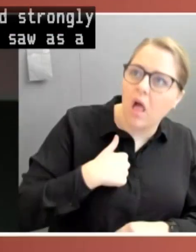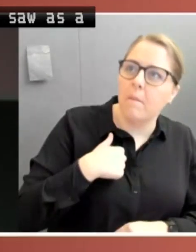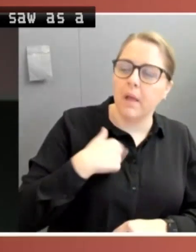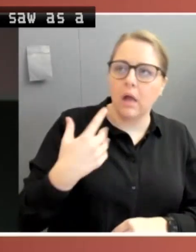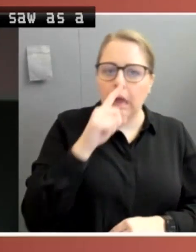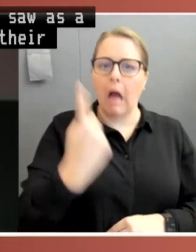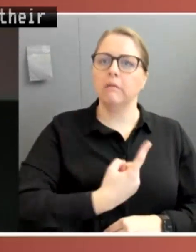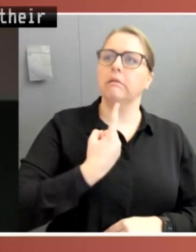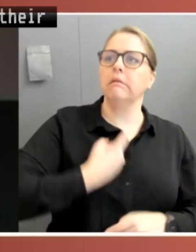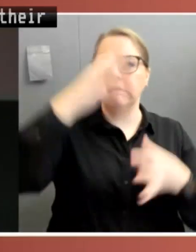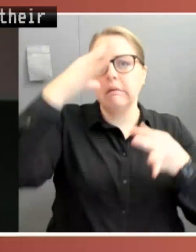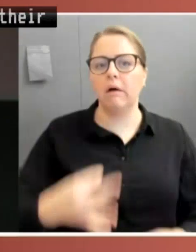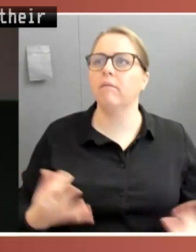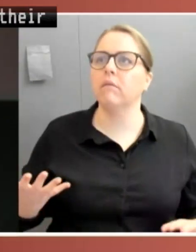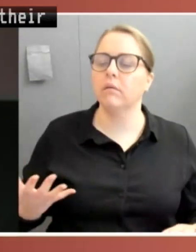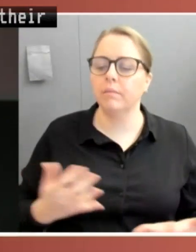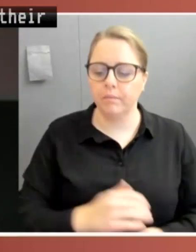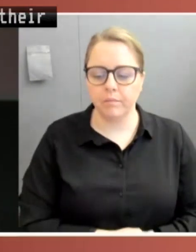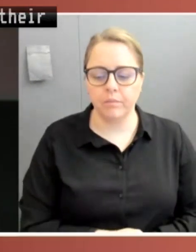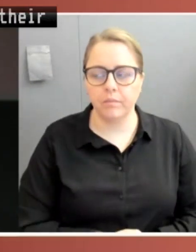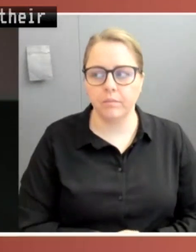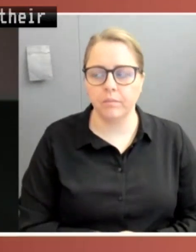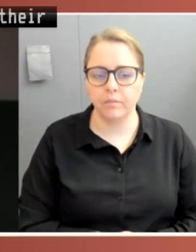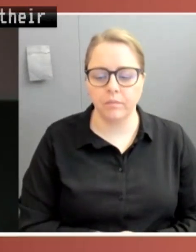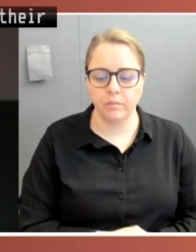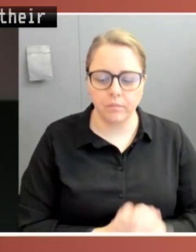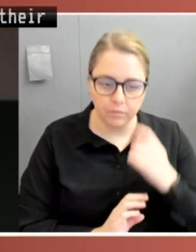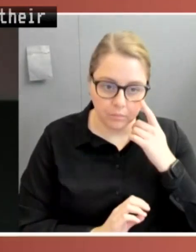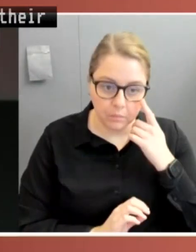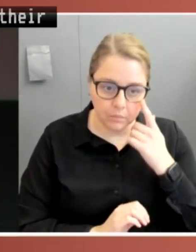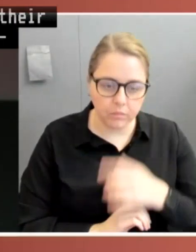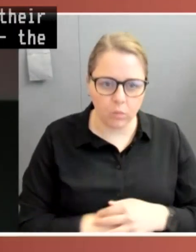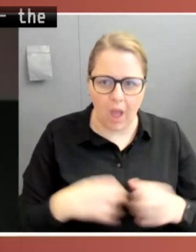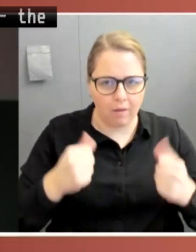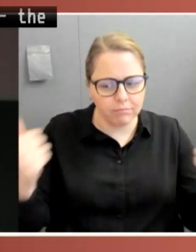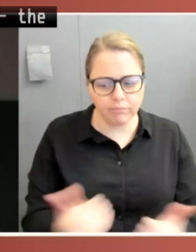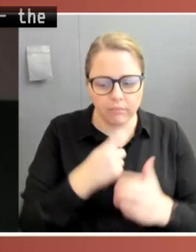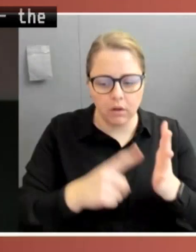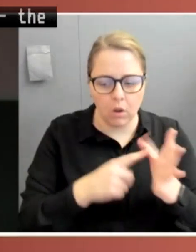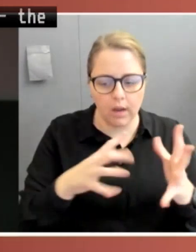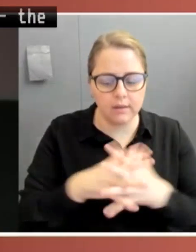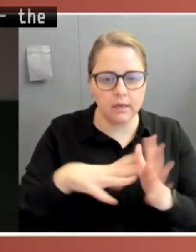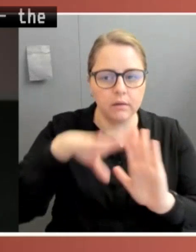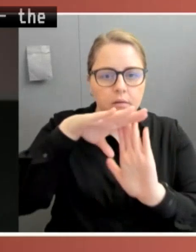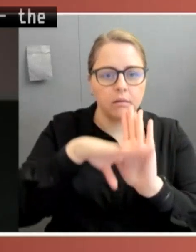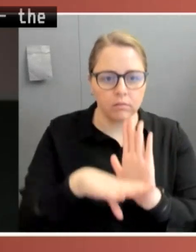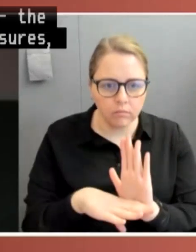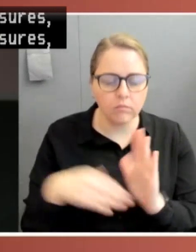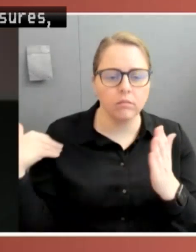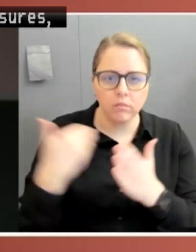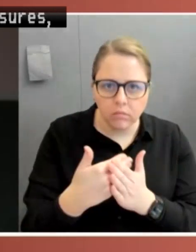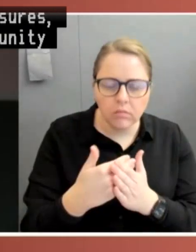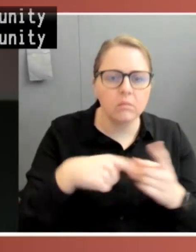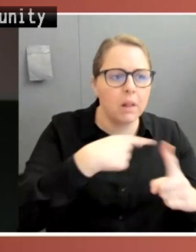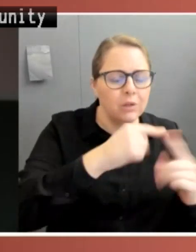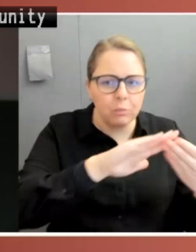These measures, the combination of extreme measures, combined with growing community concern, combined